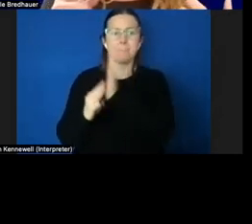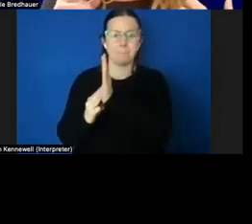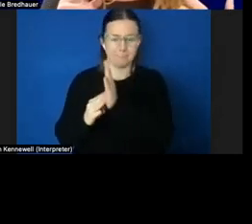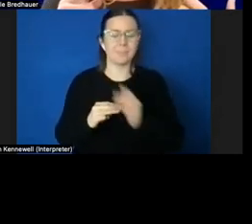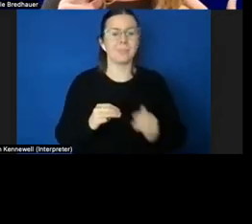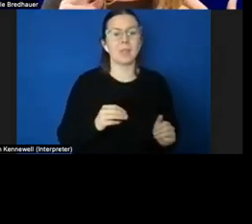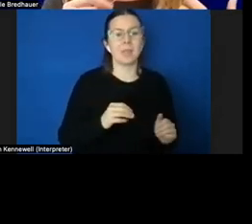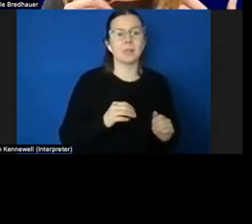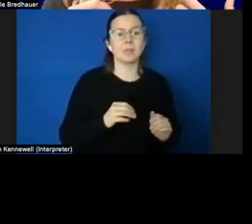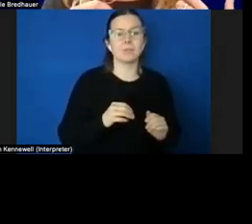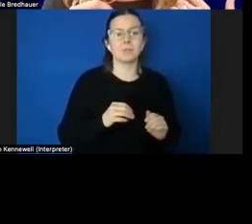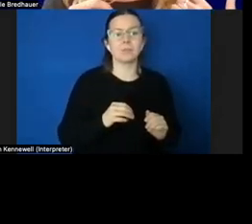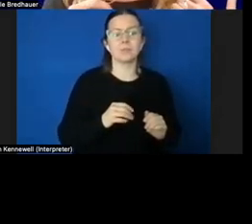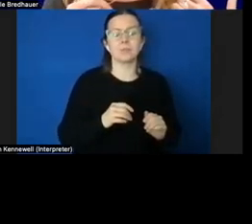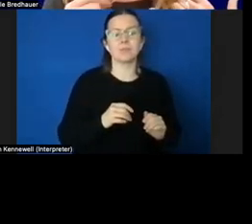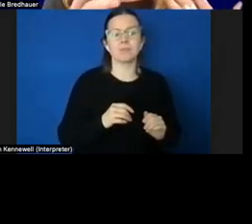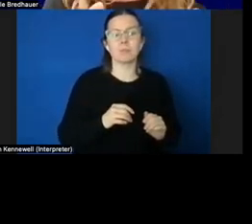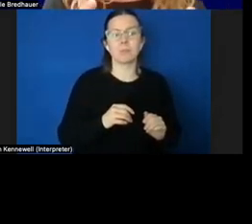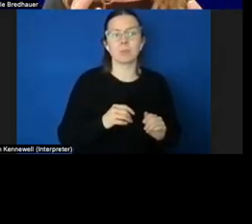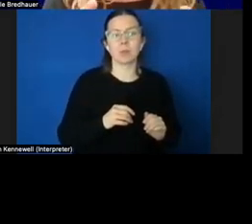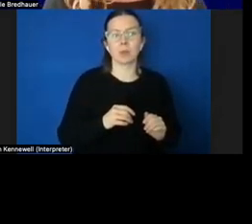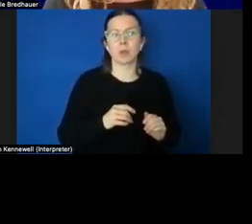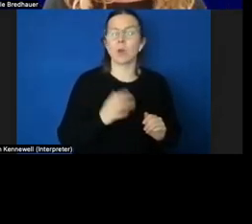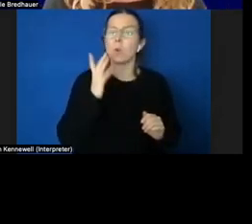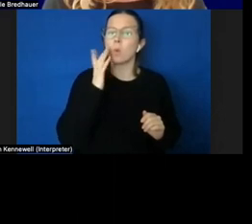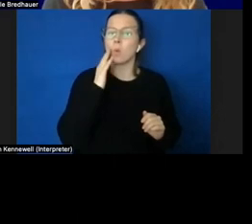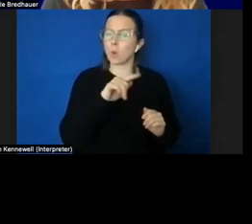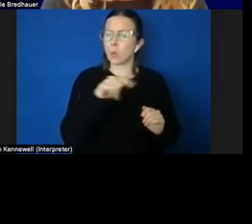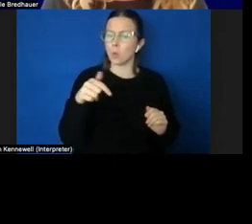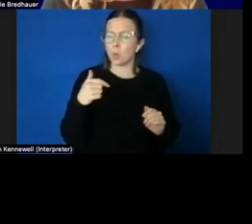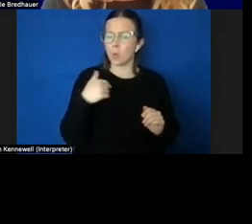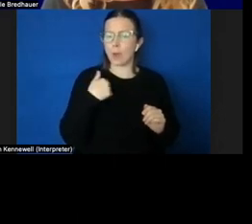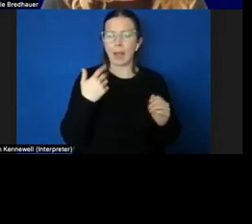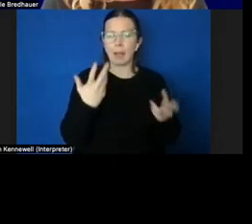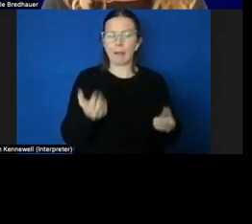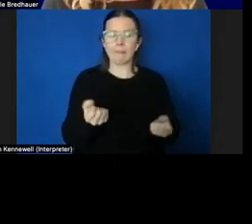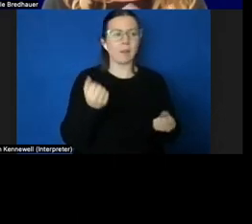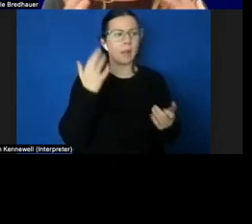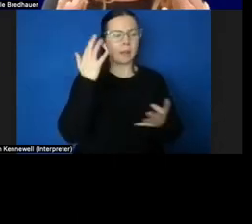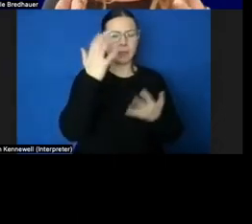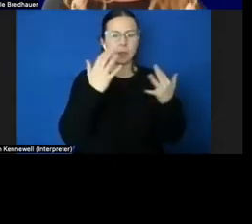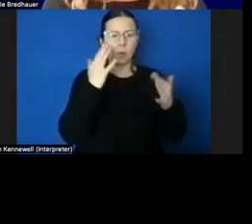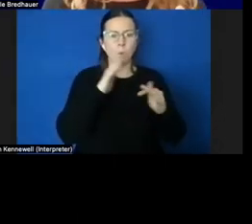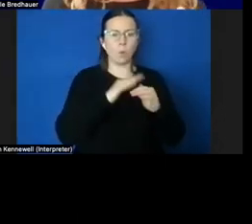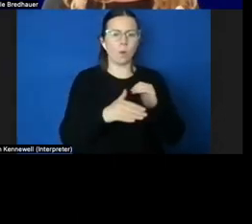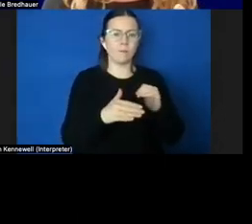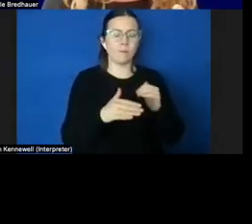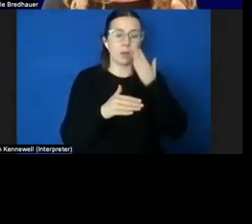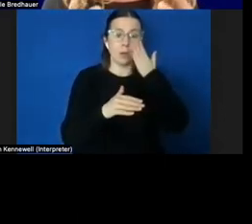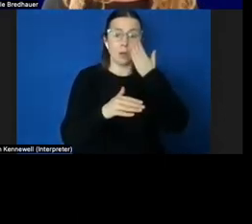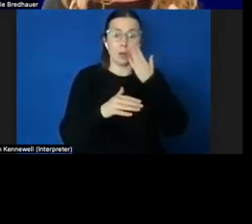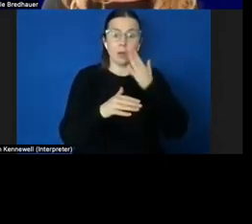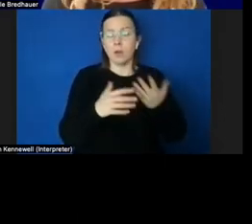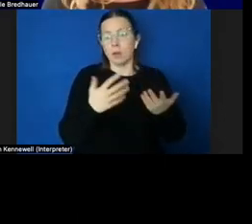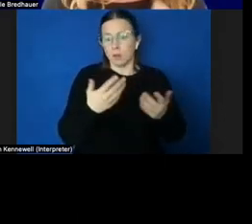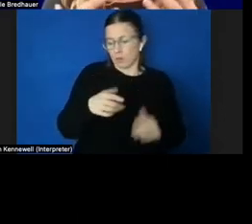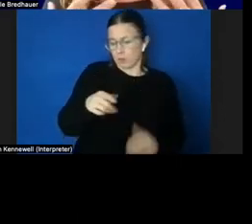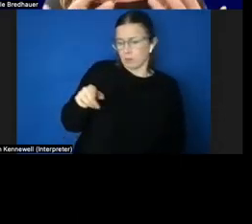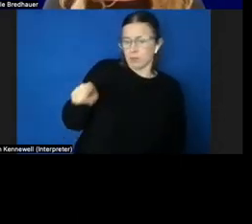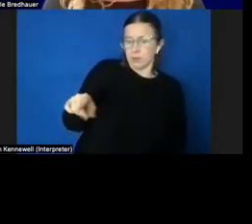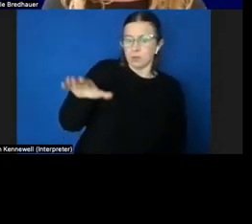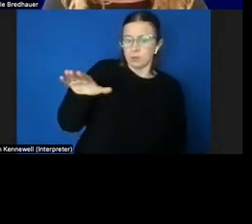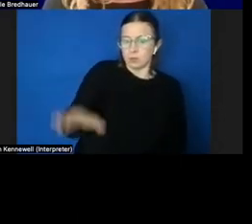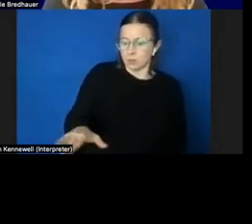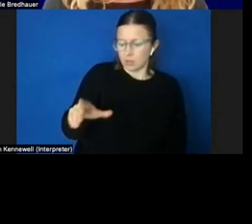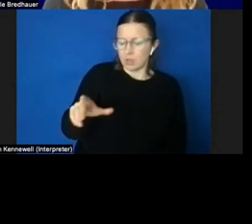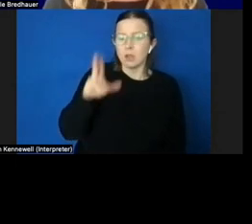When we're thinking about learning and development for